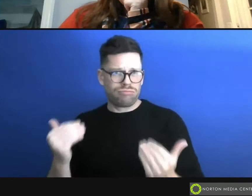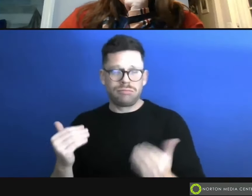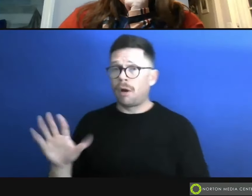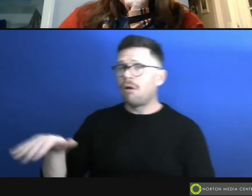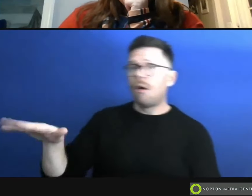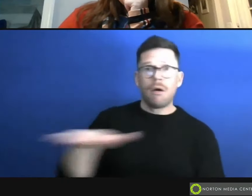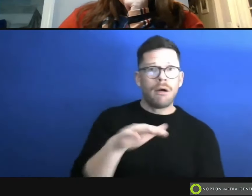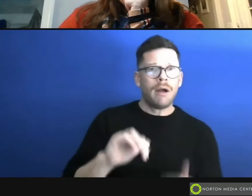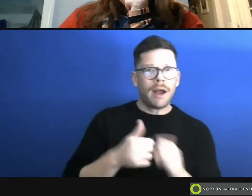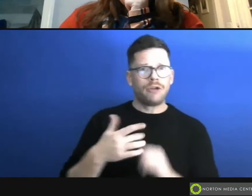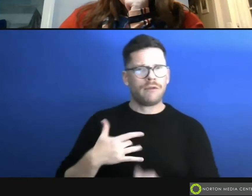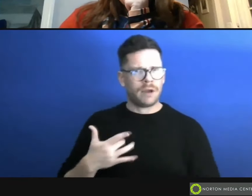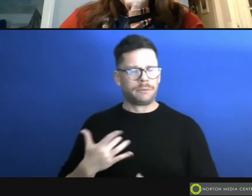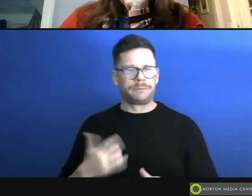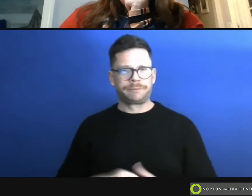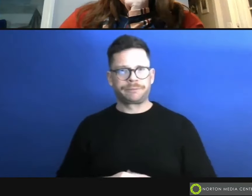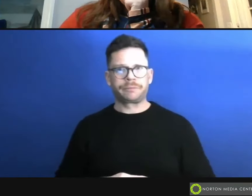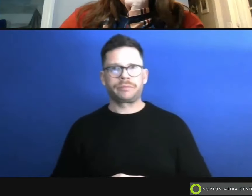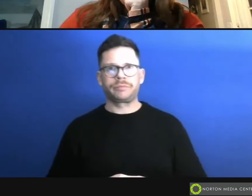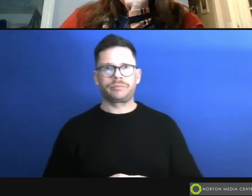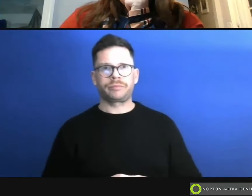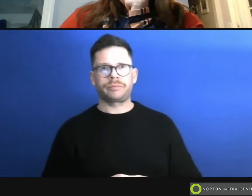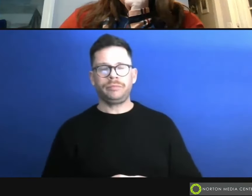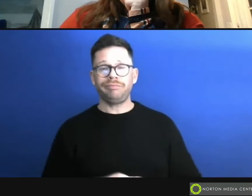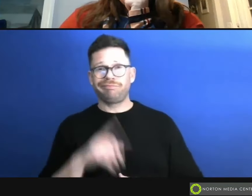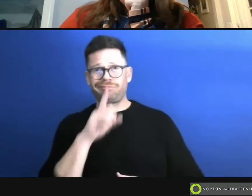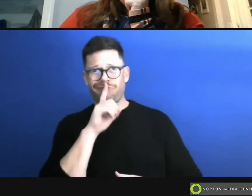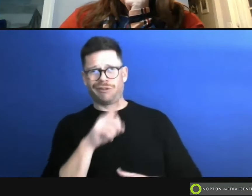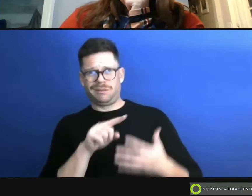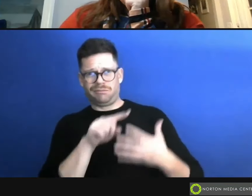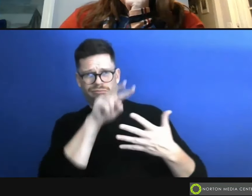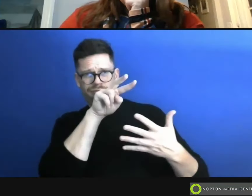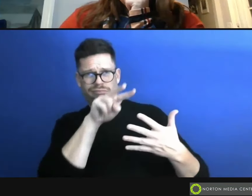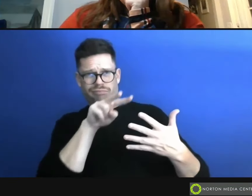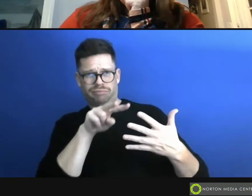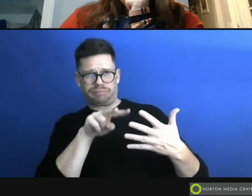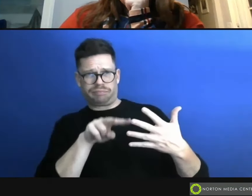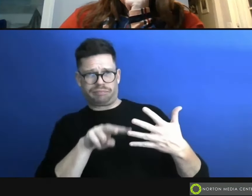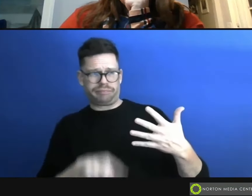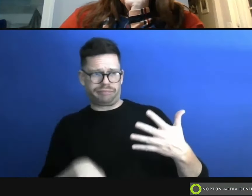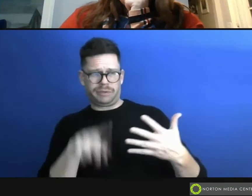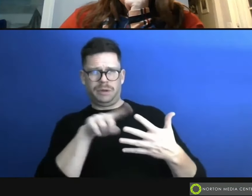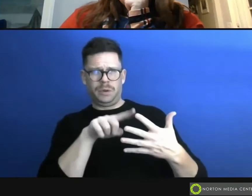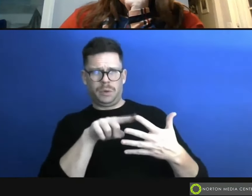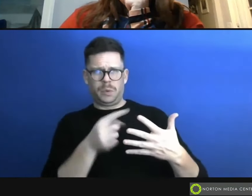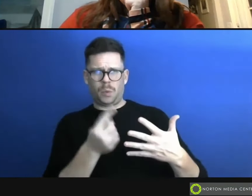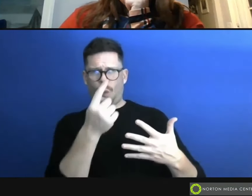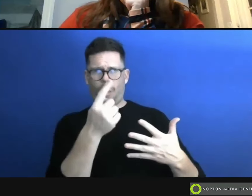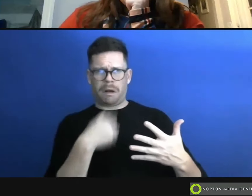So in reading list, there's probably only one that I would, um, consider